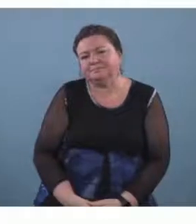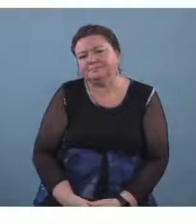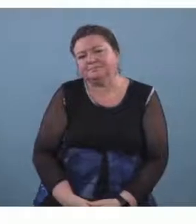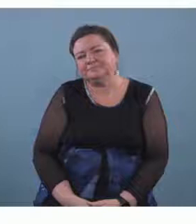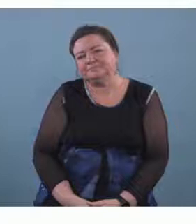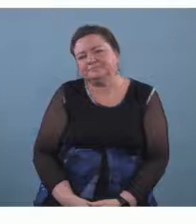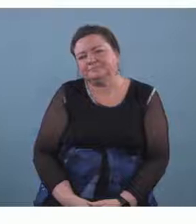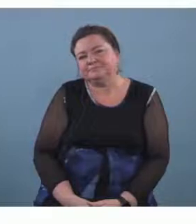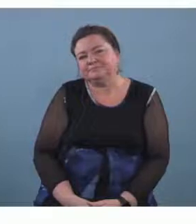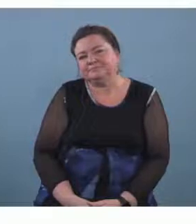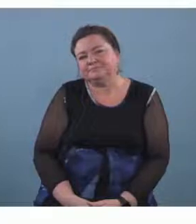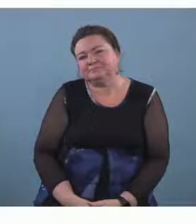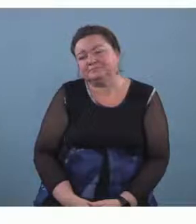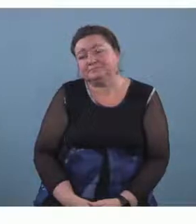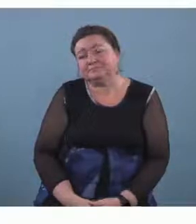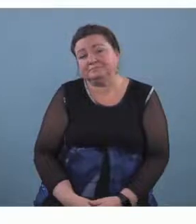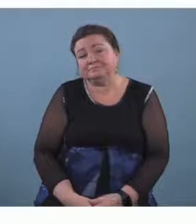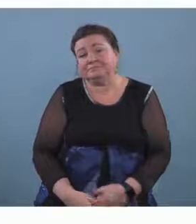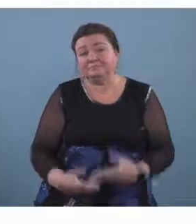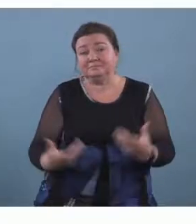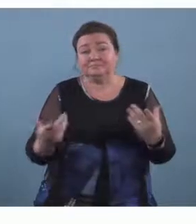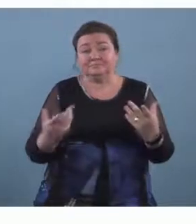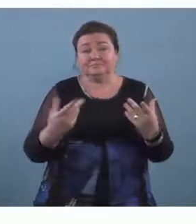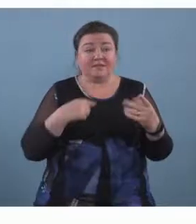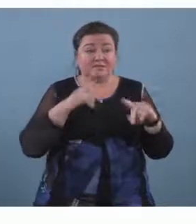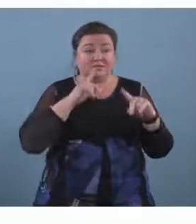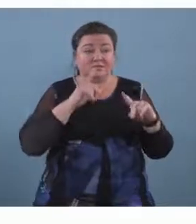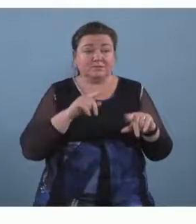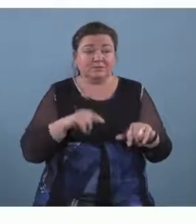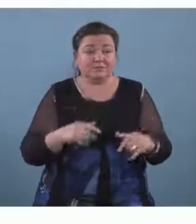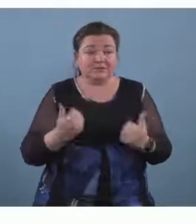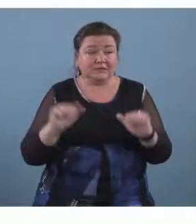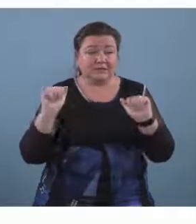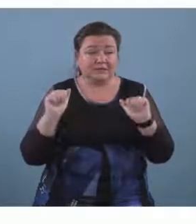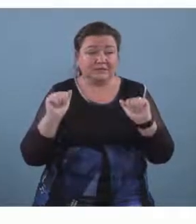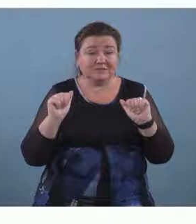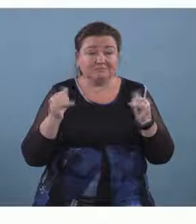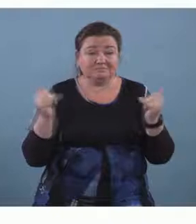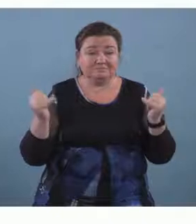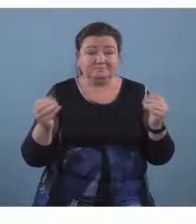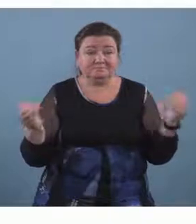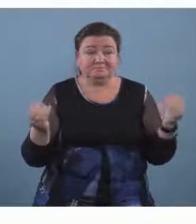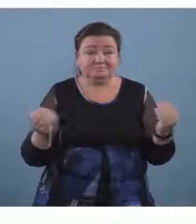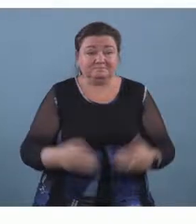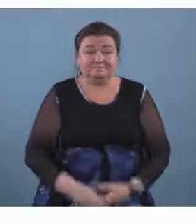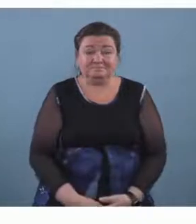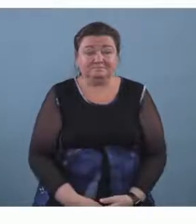are we able to have any responded at the moment or not um